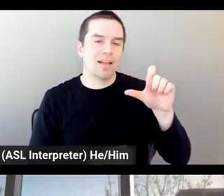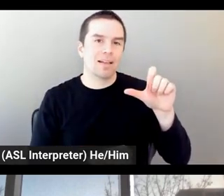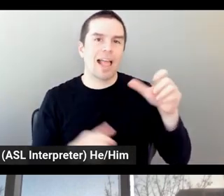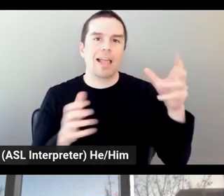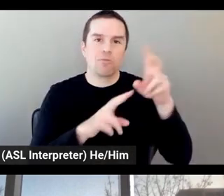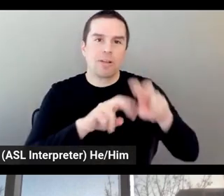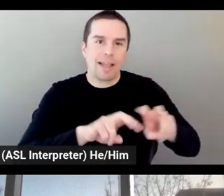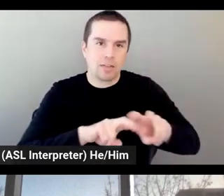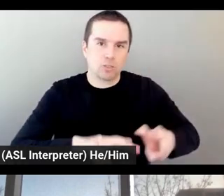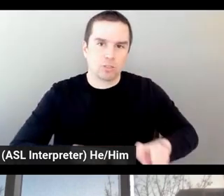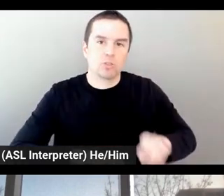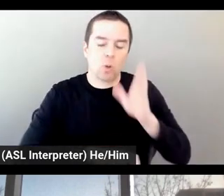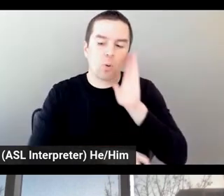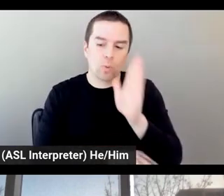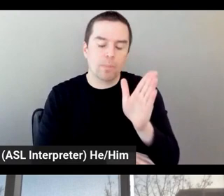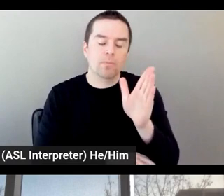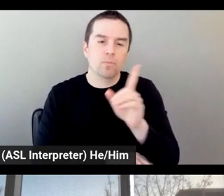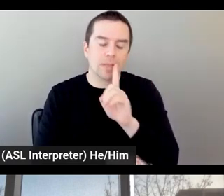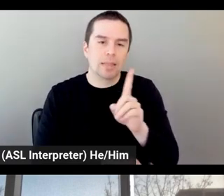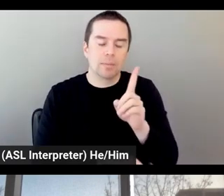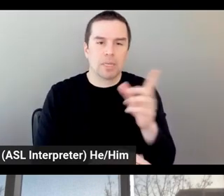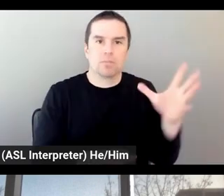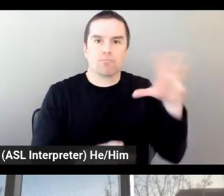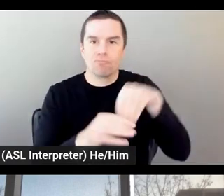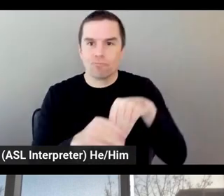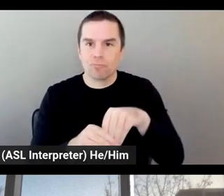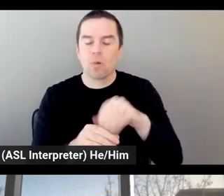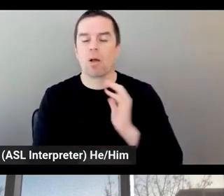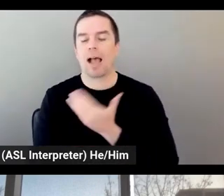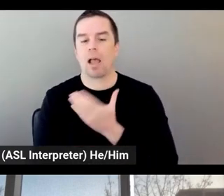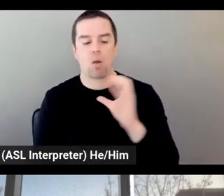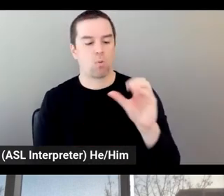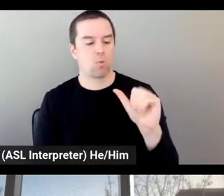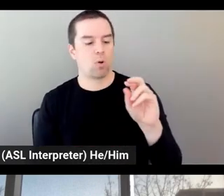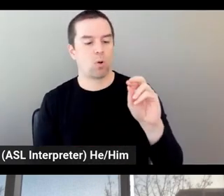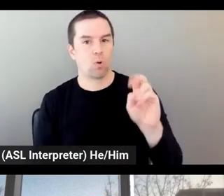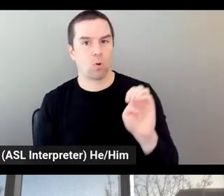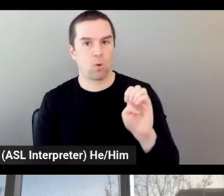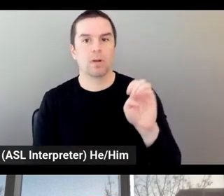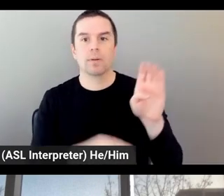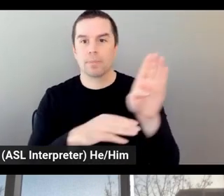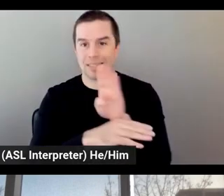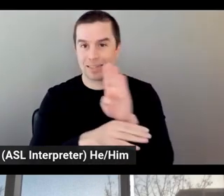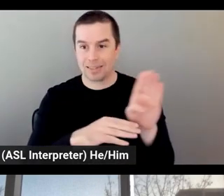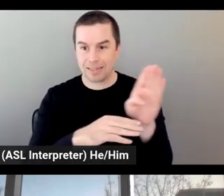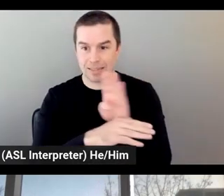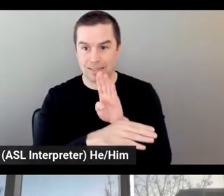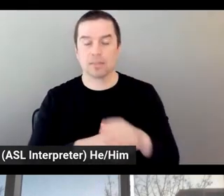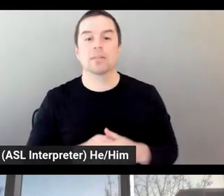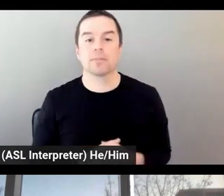So, I mean, for us, it's really today part of what we are as digital and data.